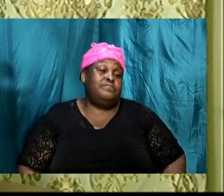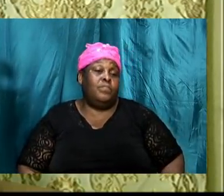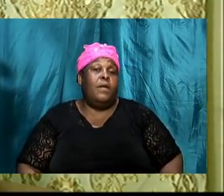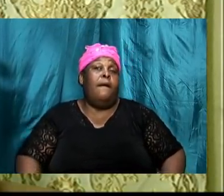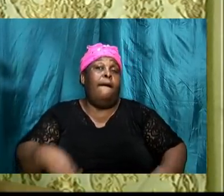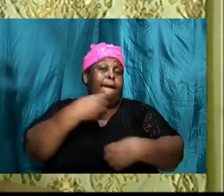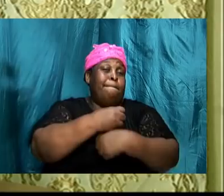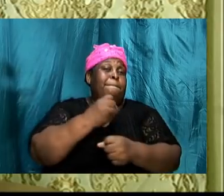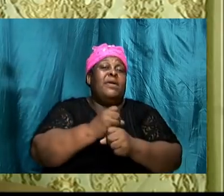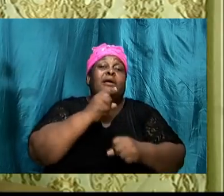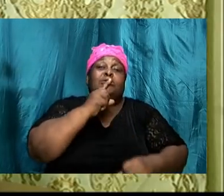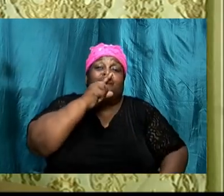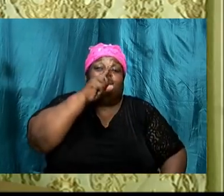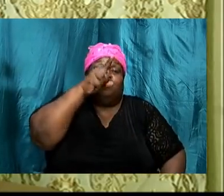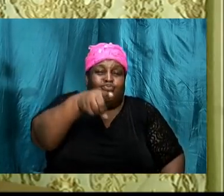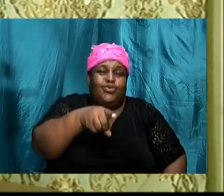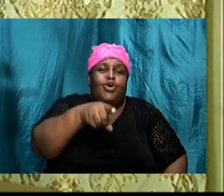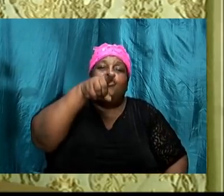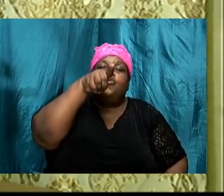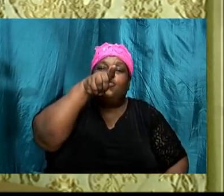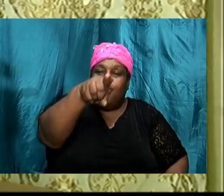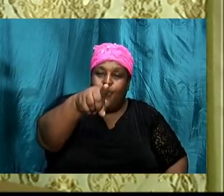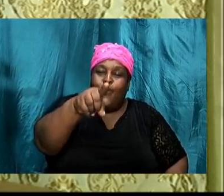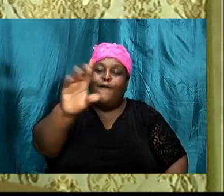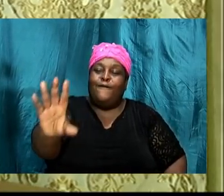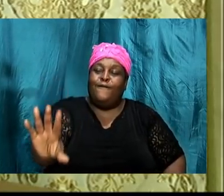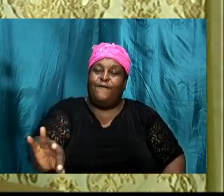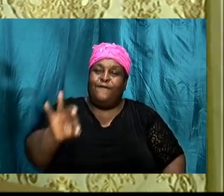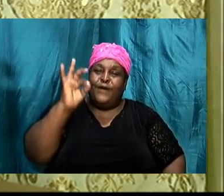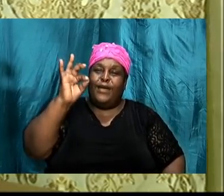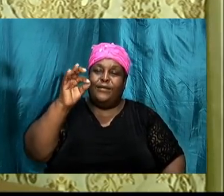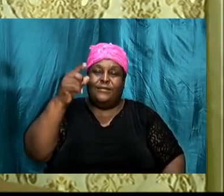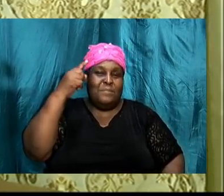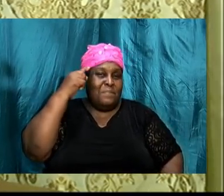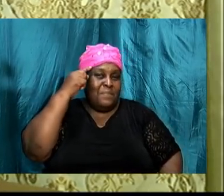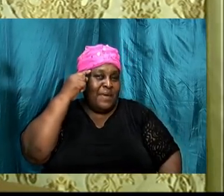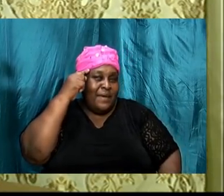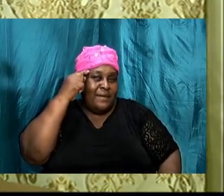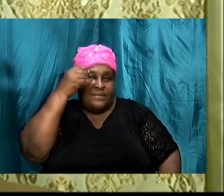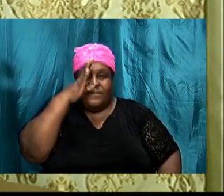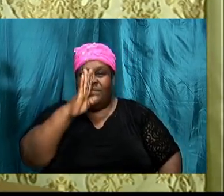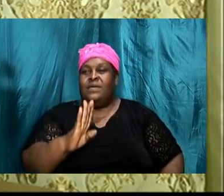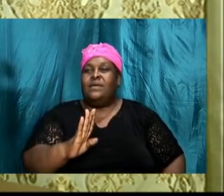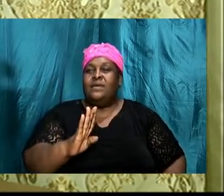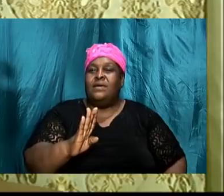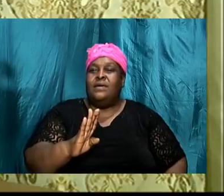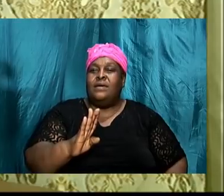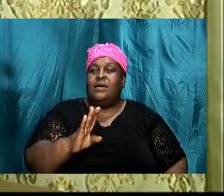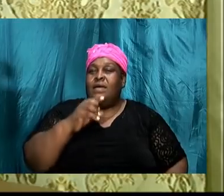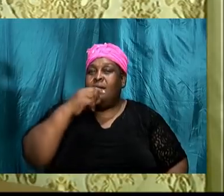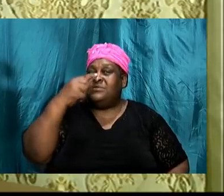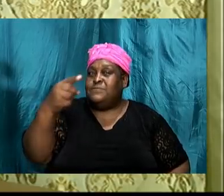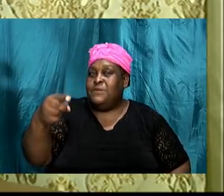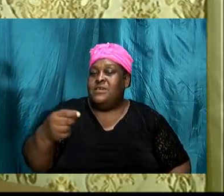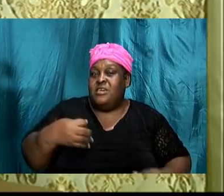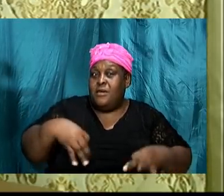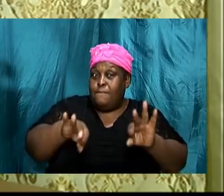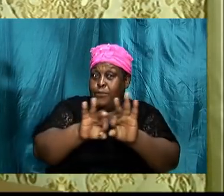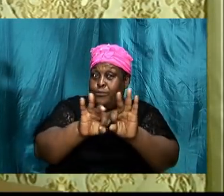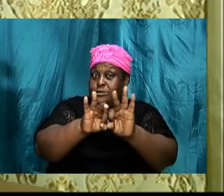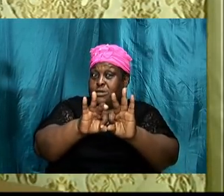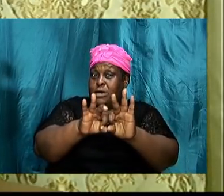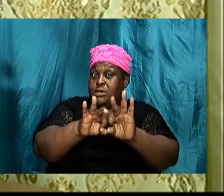make sure that you find the mind of God and I'm talking about important decisions